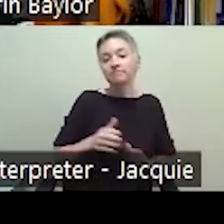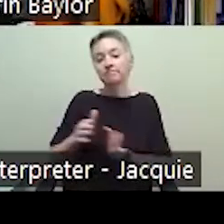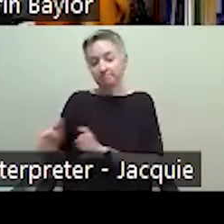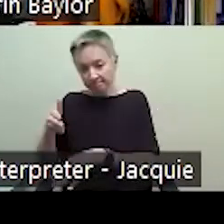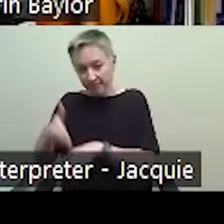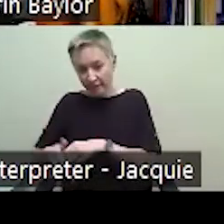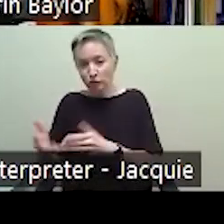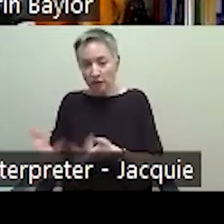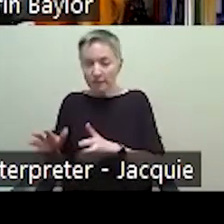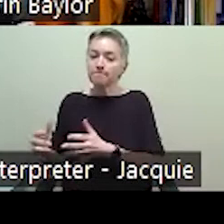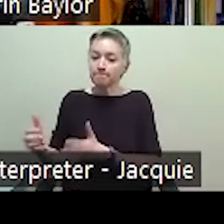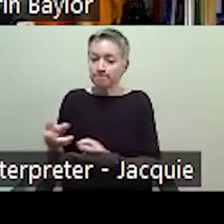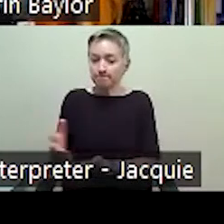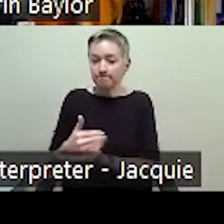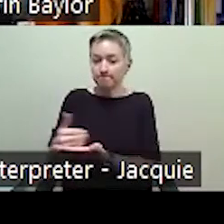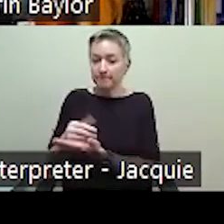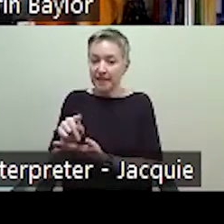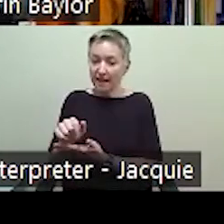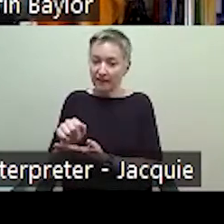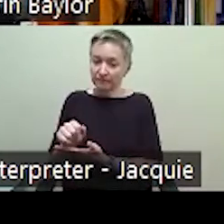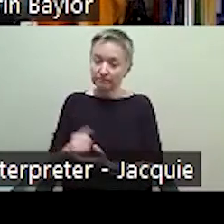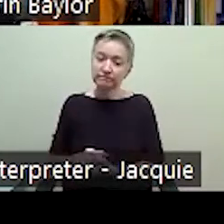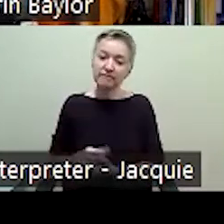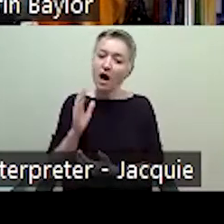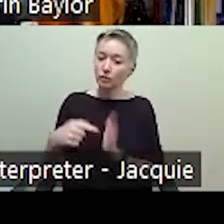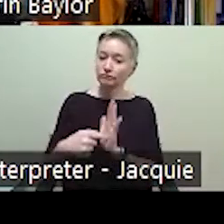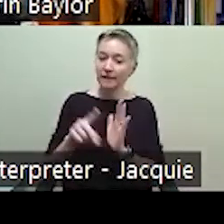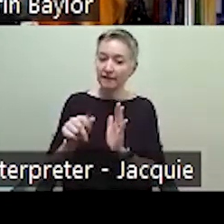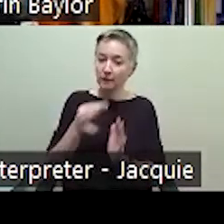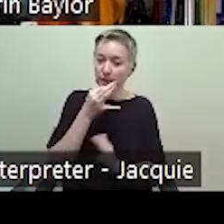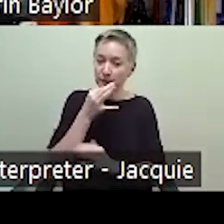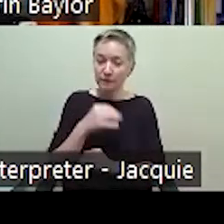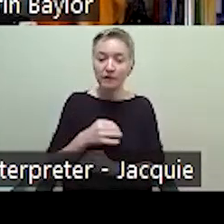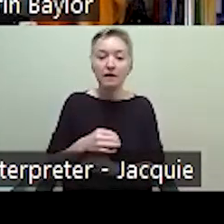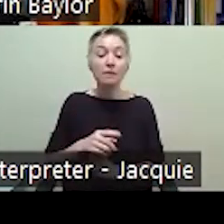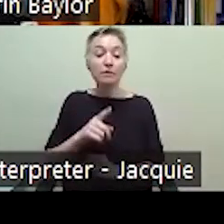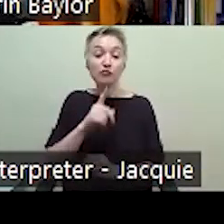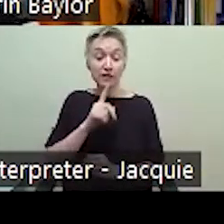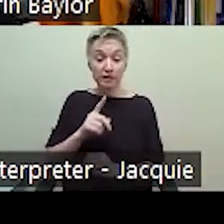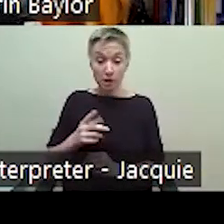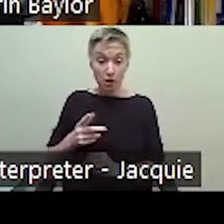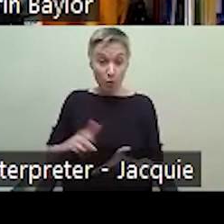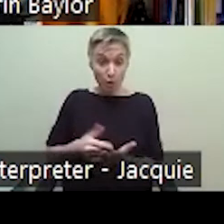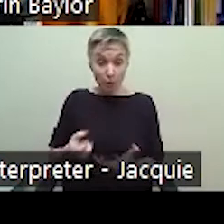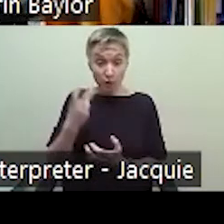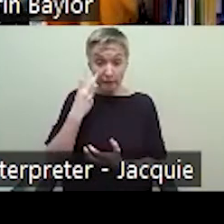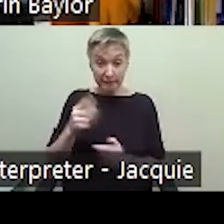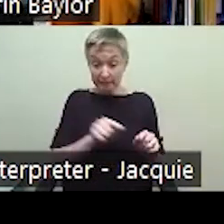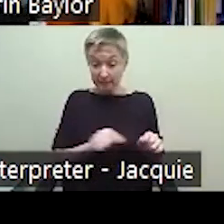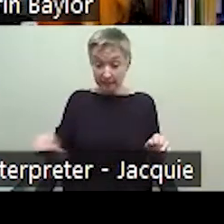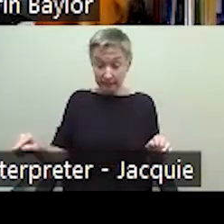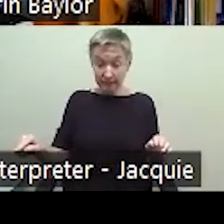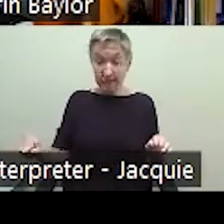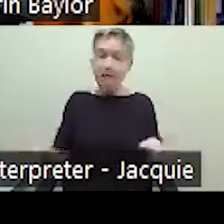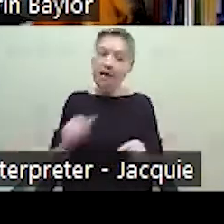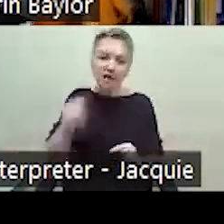share that data with you. but the biggest thing that we're really sort of looking at over the course of this curriculum, so not just